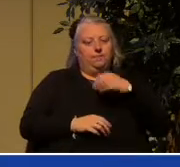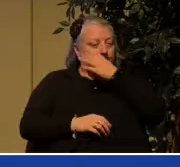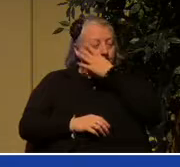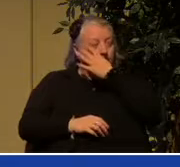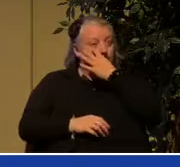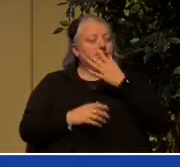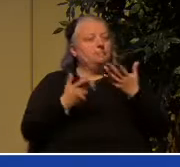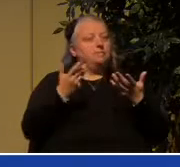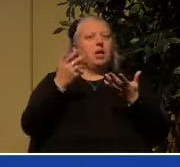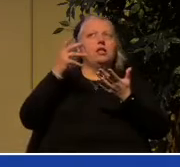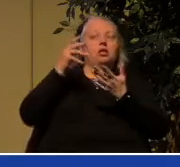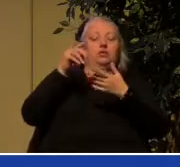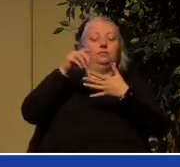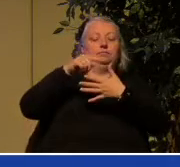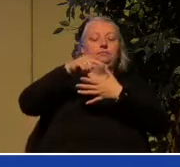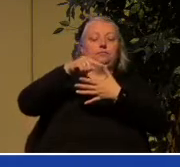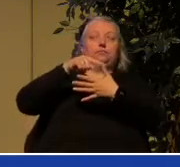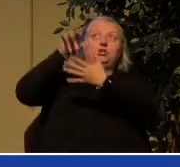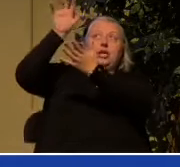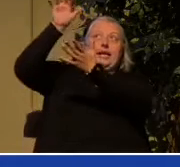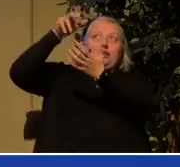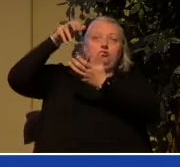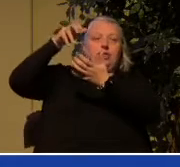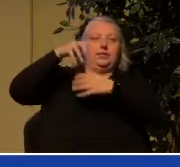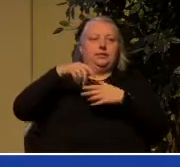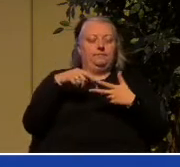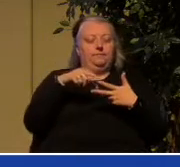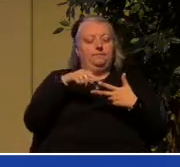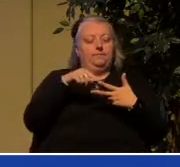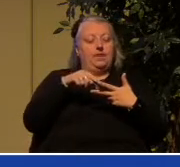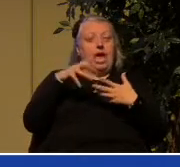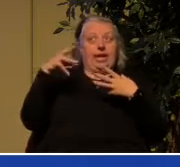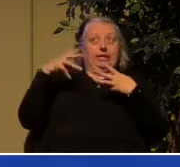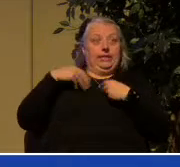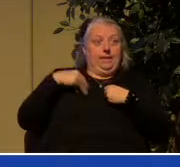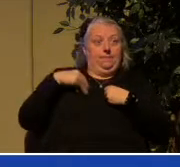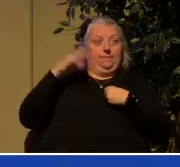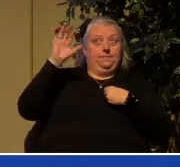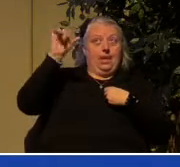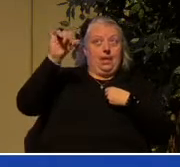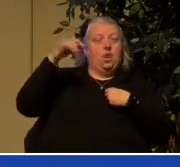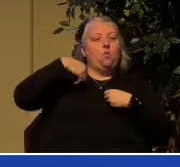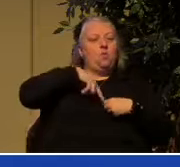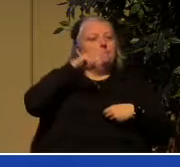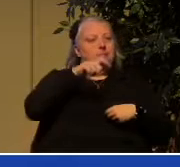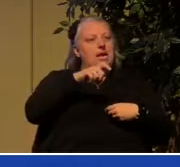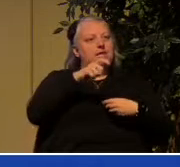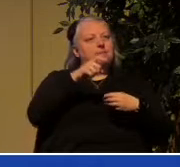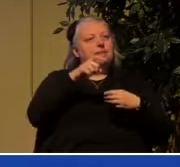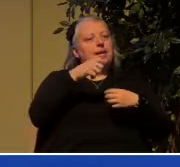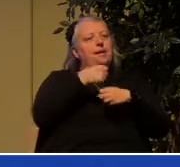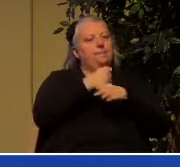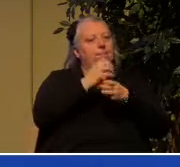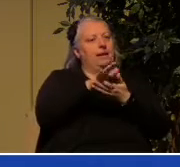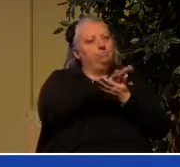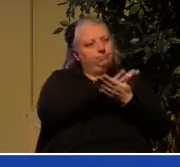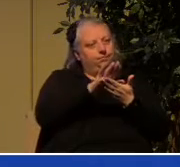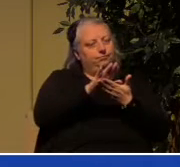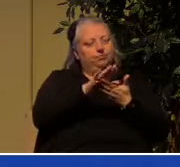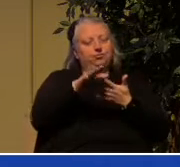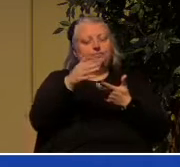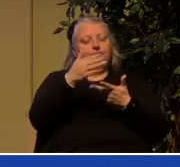sanctified to enter into that inheritance and in order to be sanctified we have to be built up